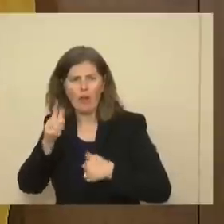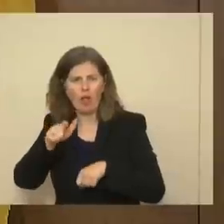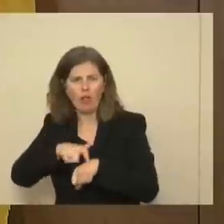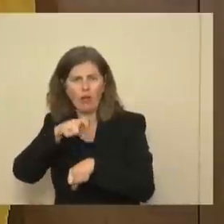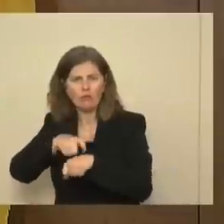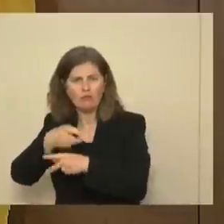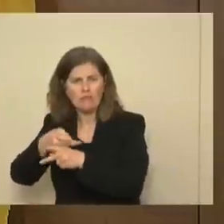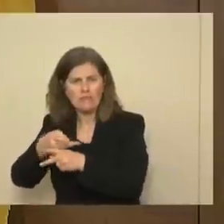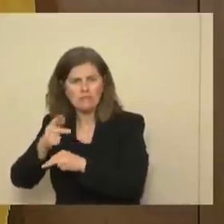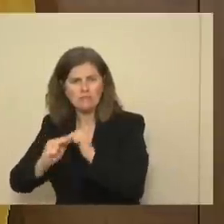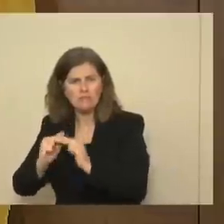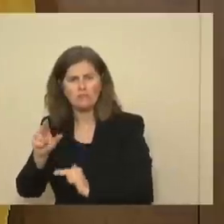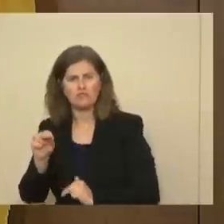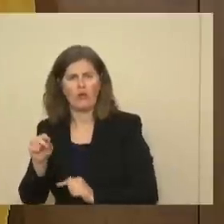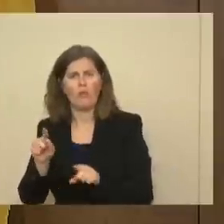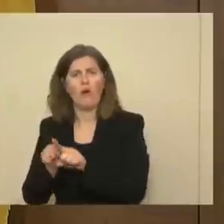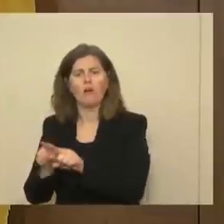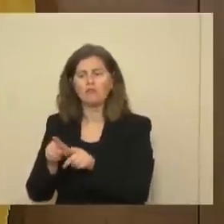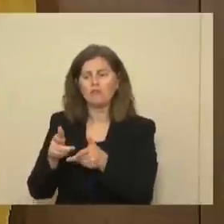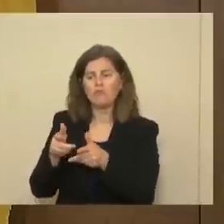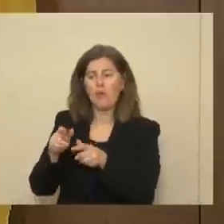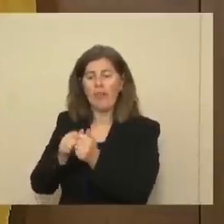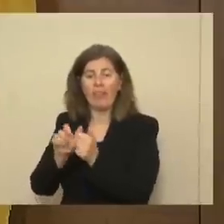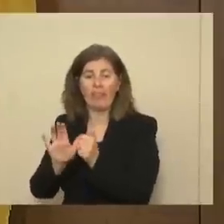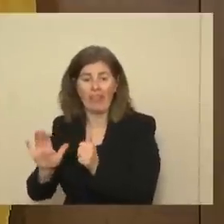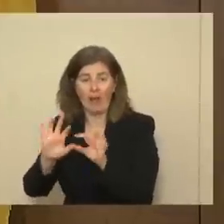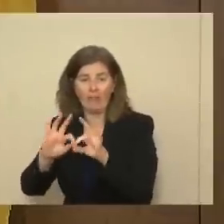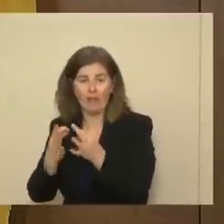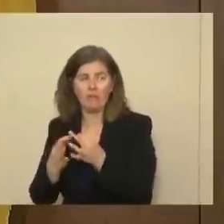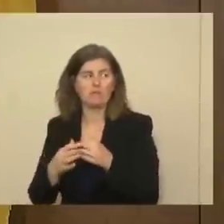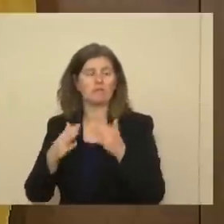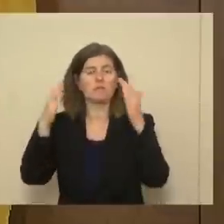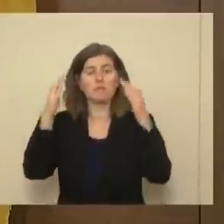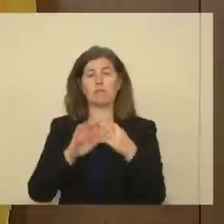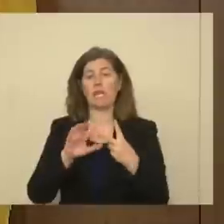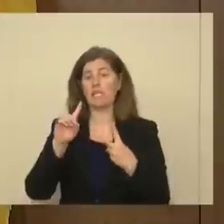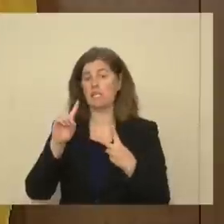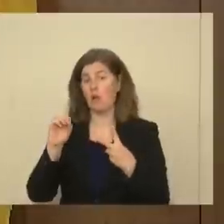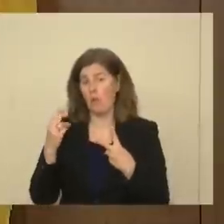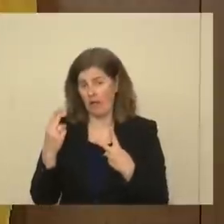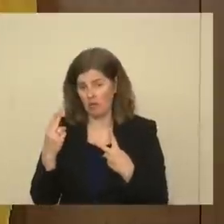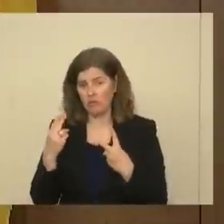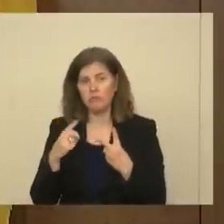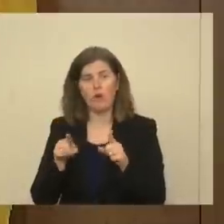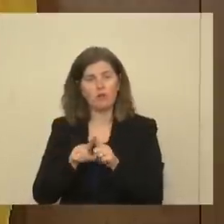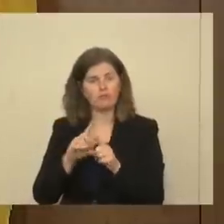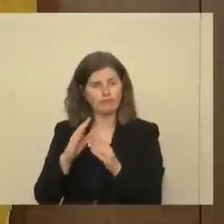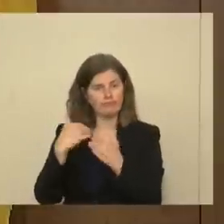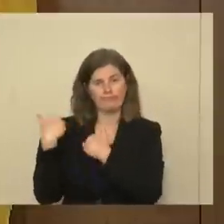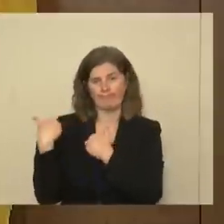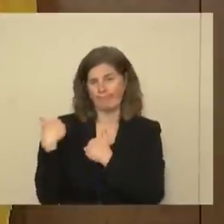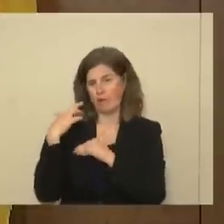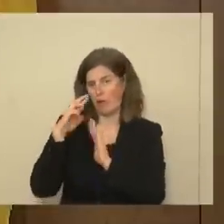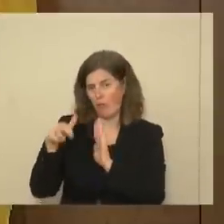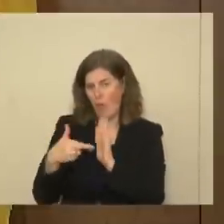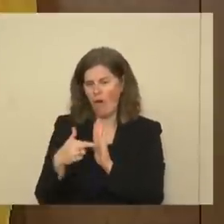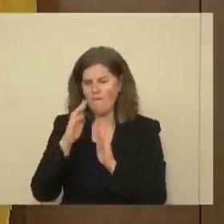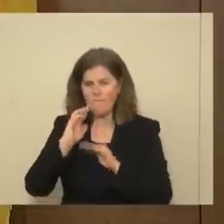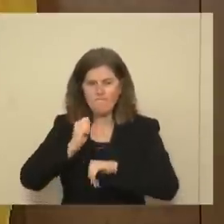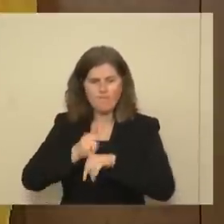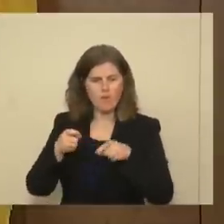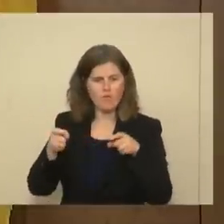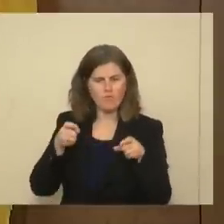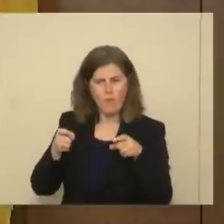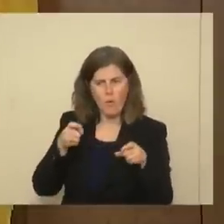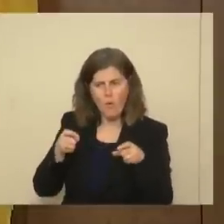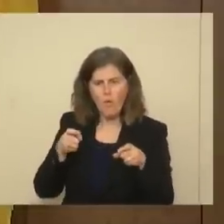facilities, but engaging with their families. The Department of Health also has a role in regulating and